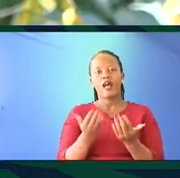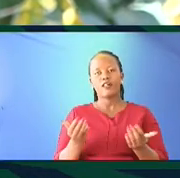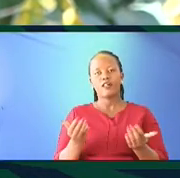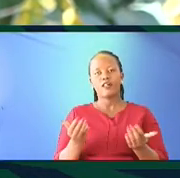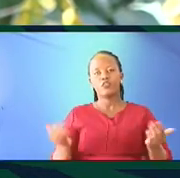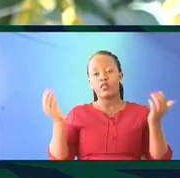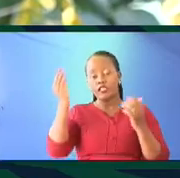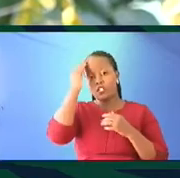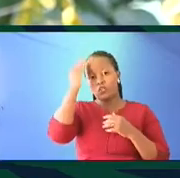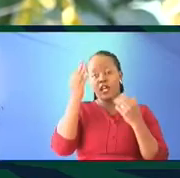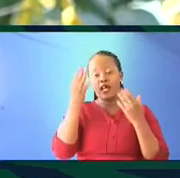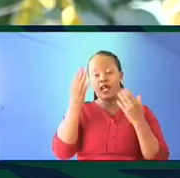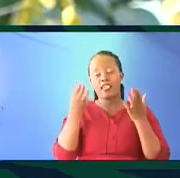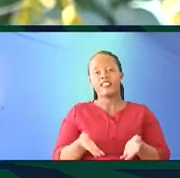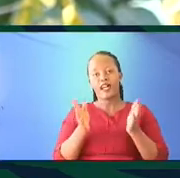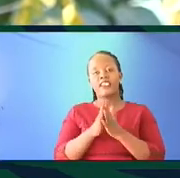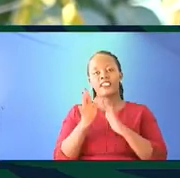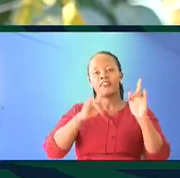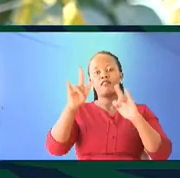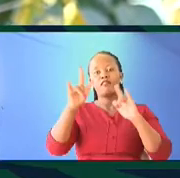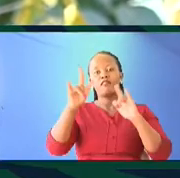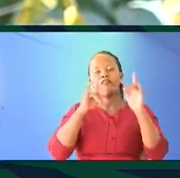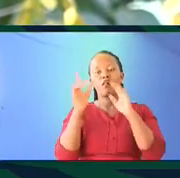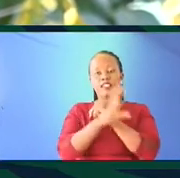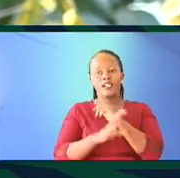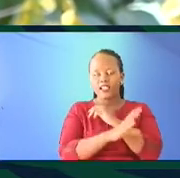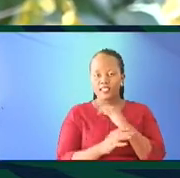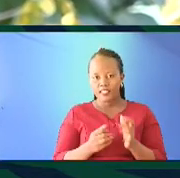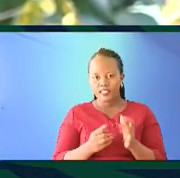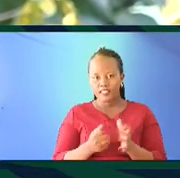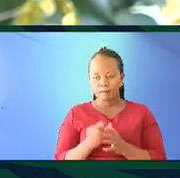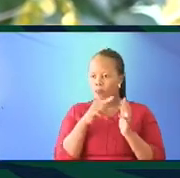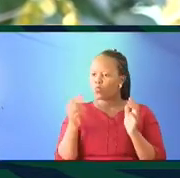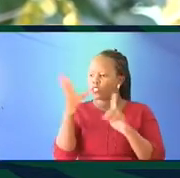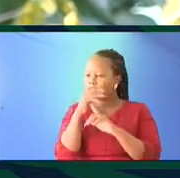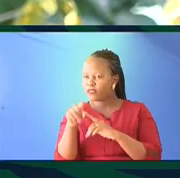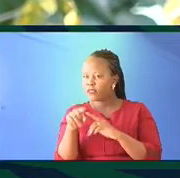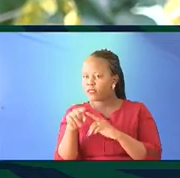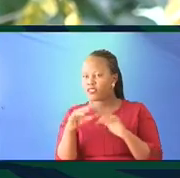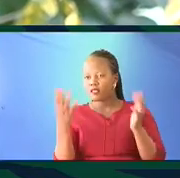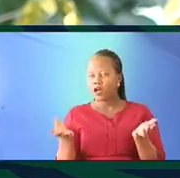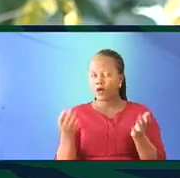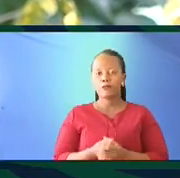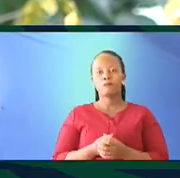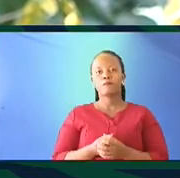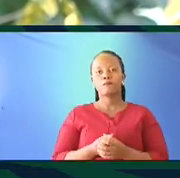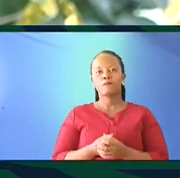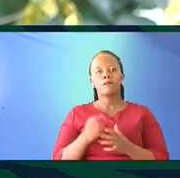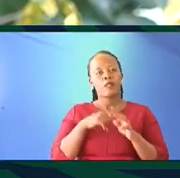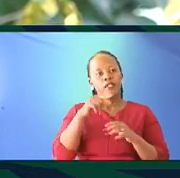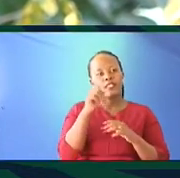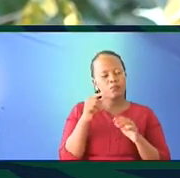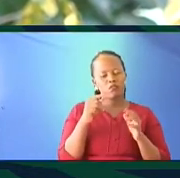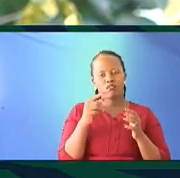to learn here and in the diaspora. And how do we do that? Apart from what I have just talked about, when you